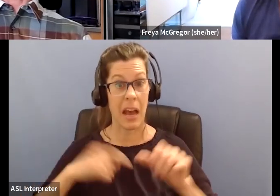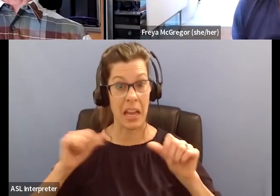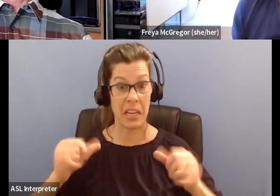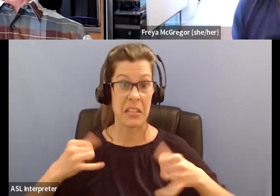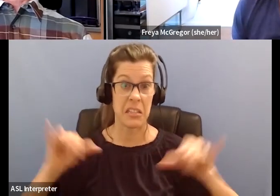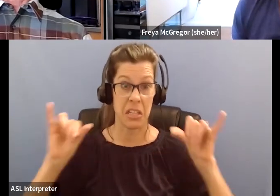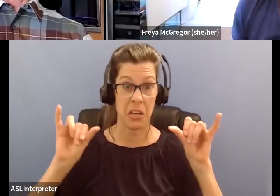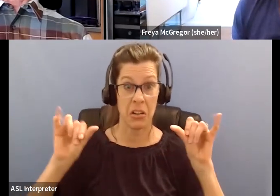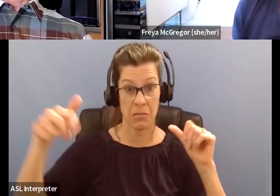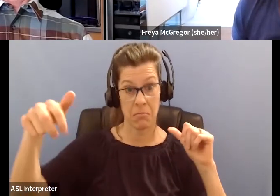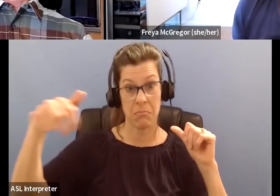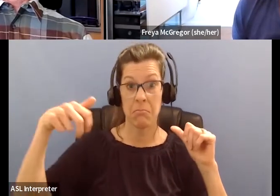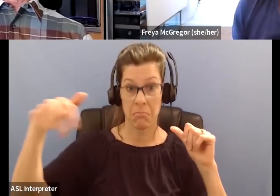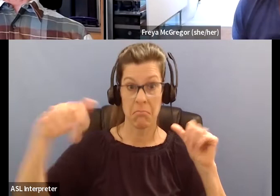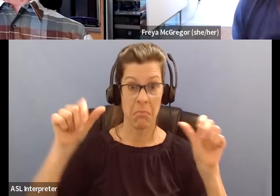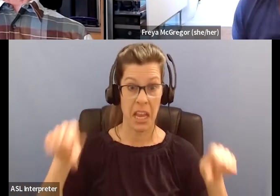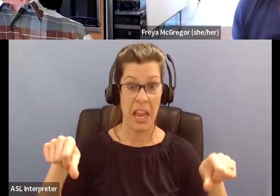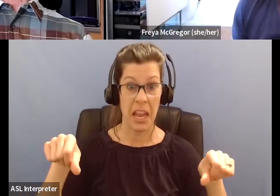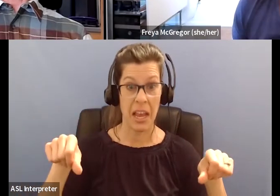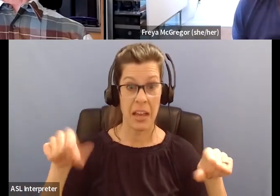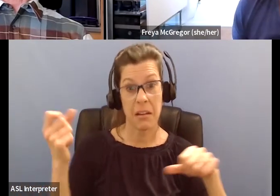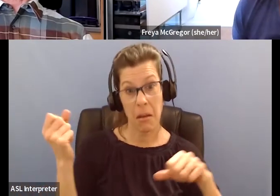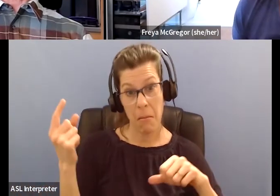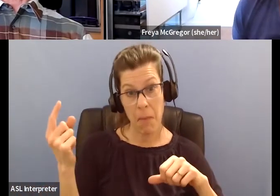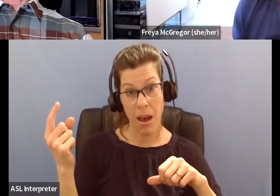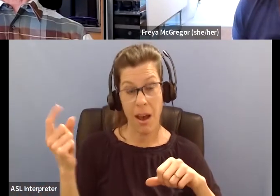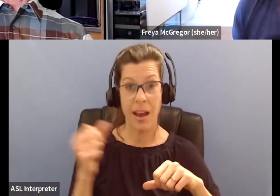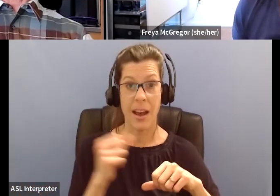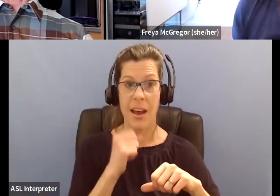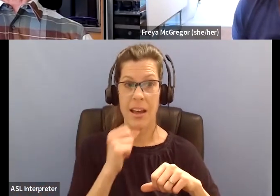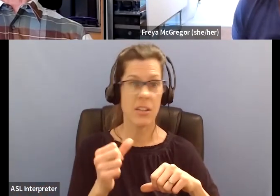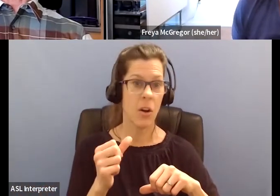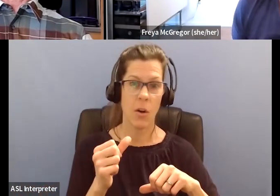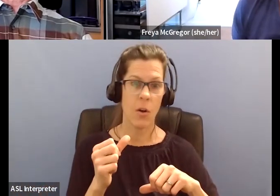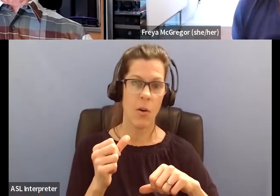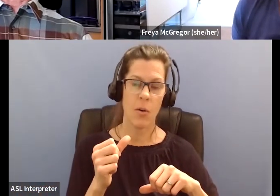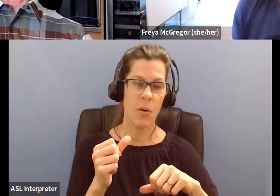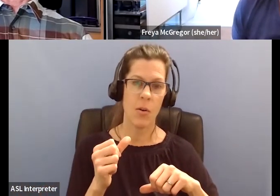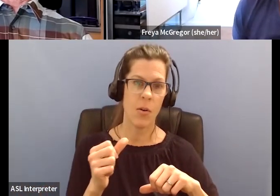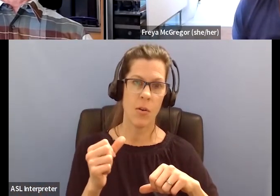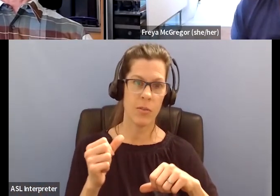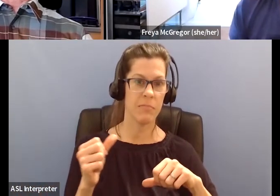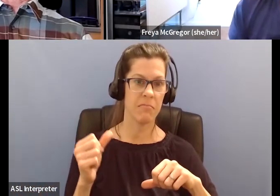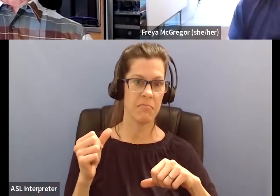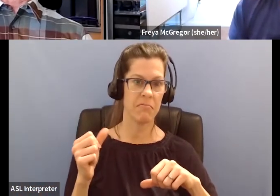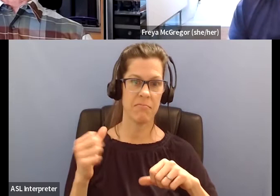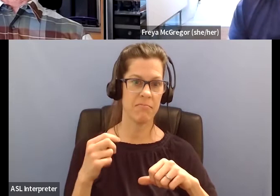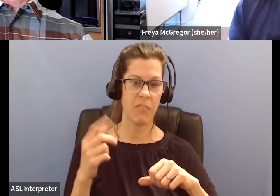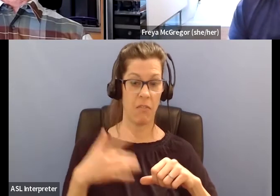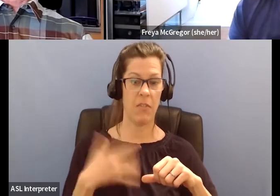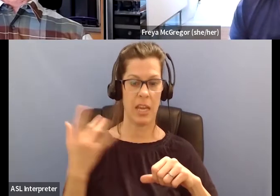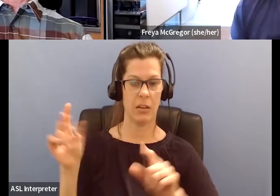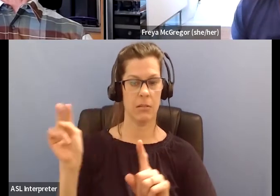ambulatory. Um, but I wouldn't consider my, I have the ability to bird